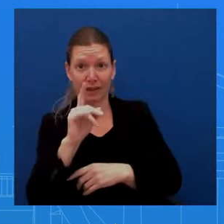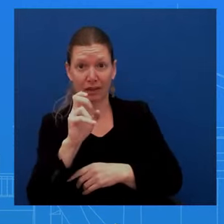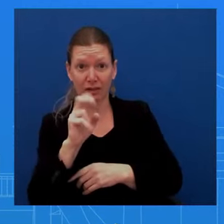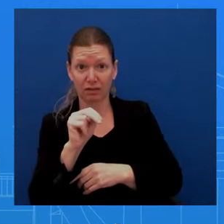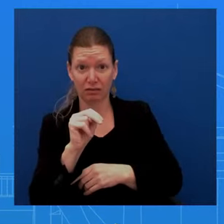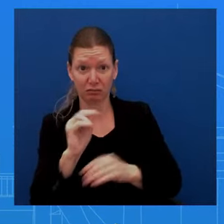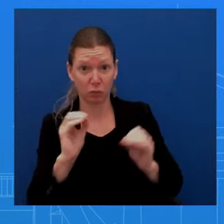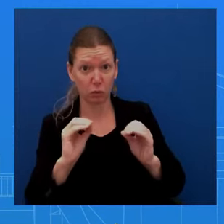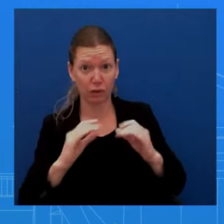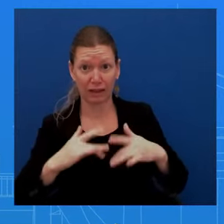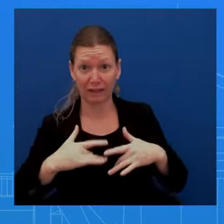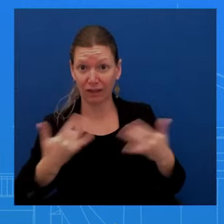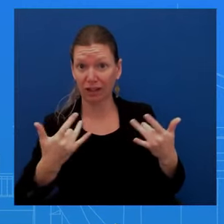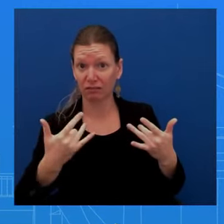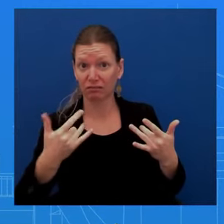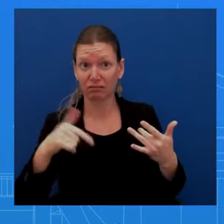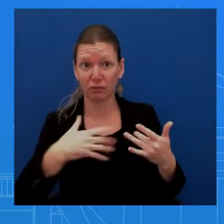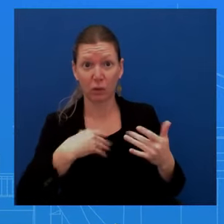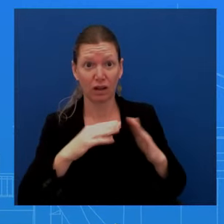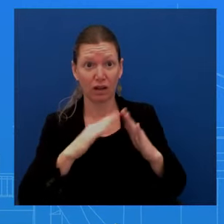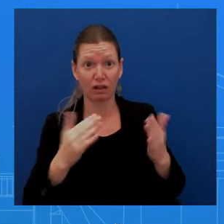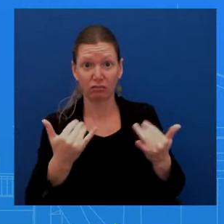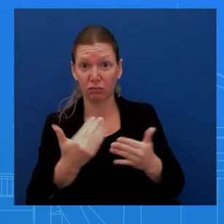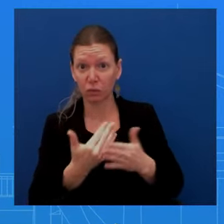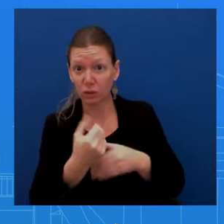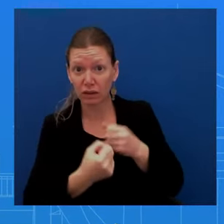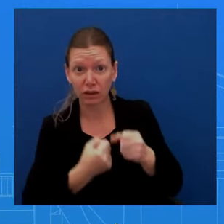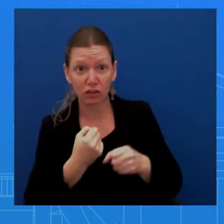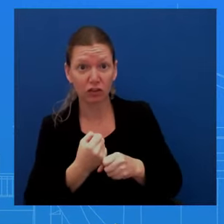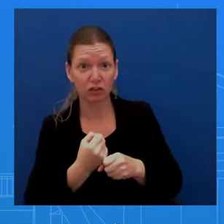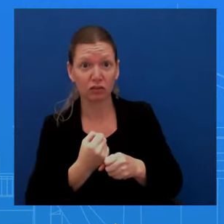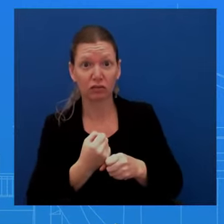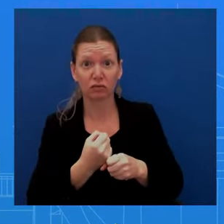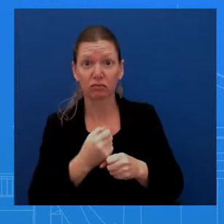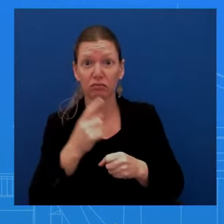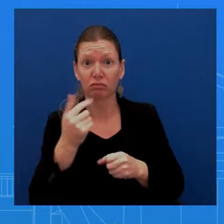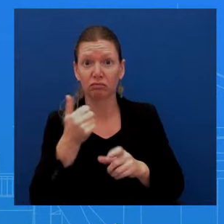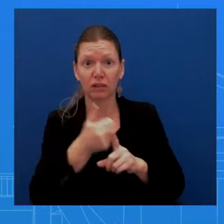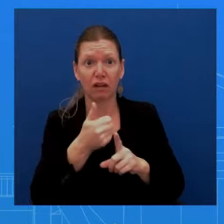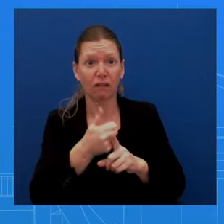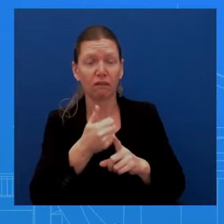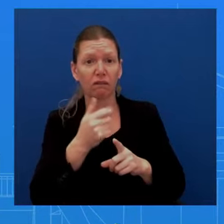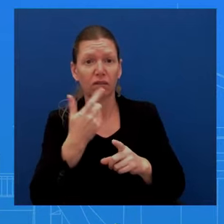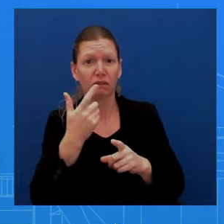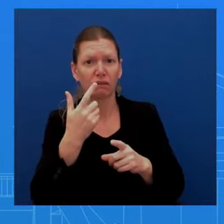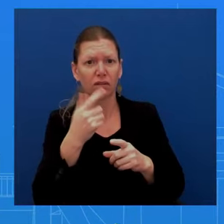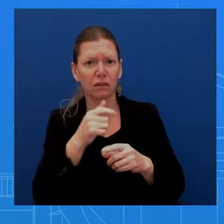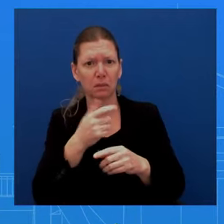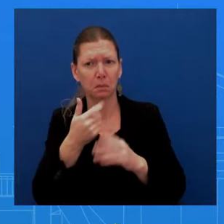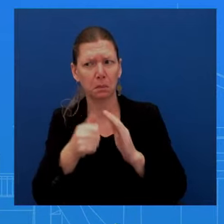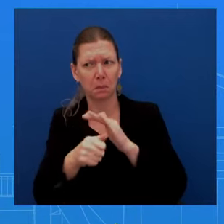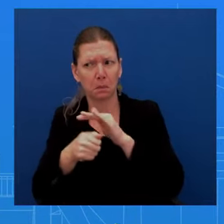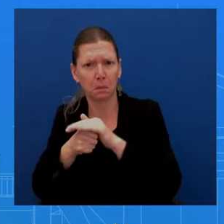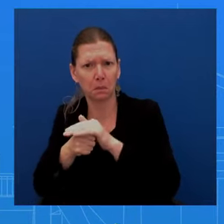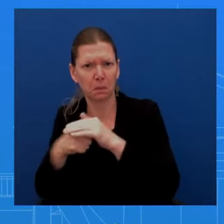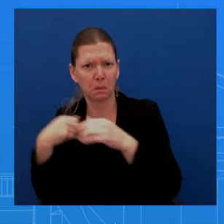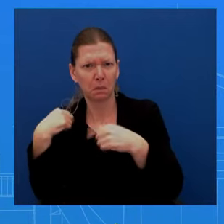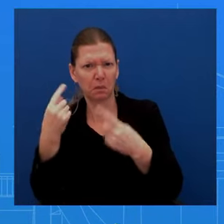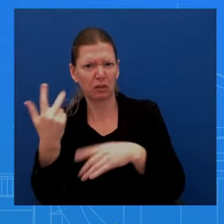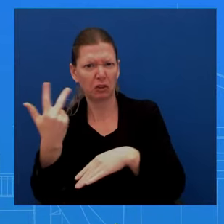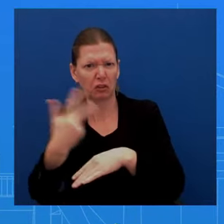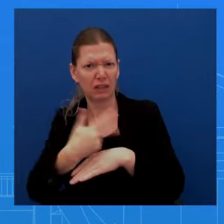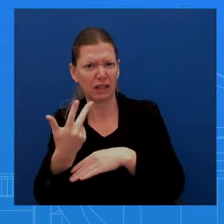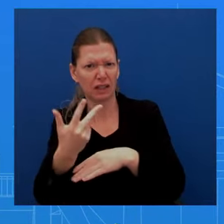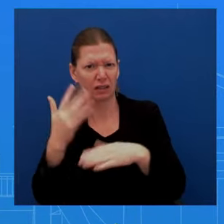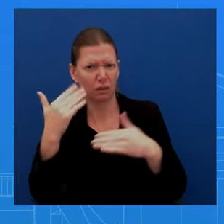public view for three full days now. Why? The President had a three-day swing, went to four states, uh, in the new year.